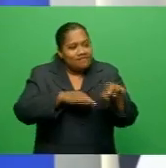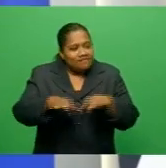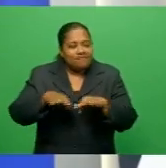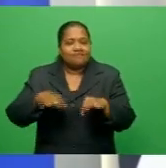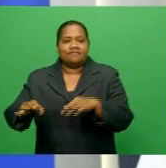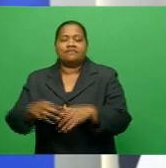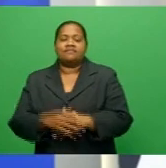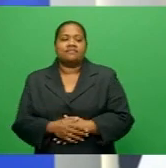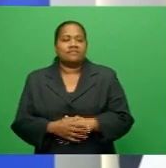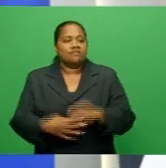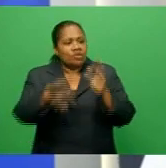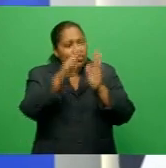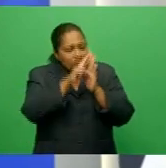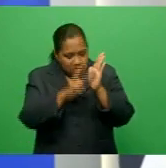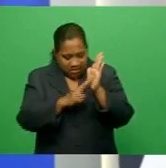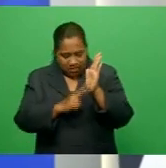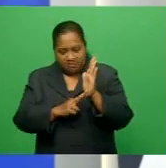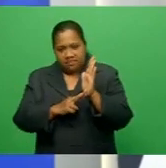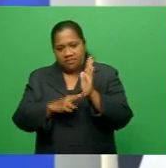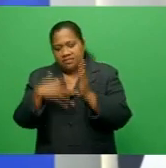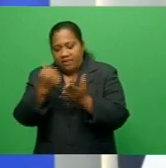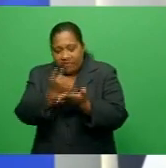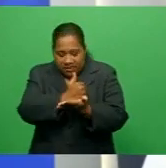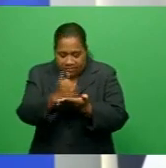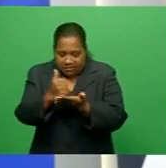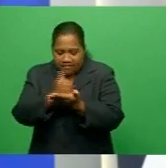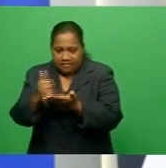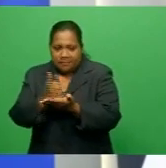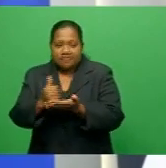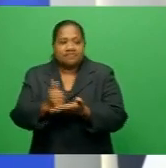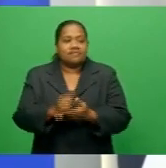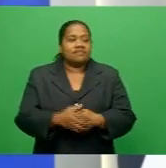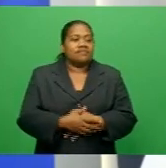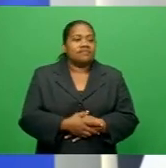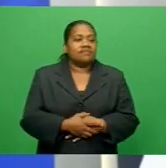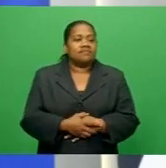down in country planning act one has to comply with.